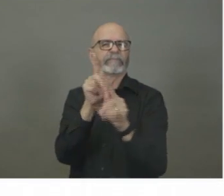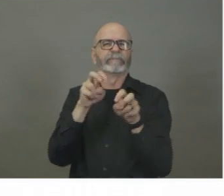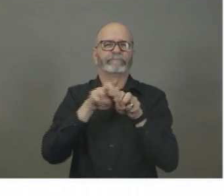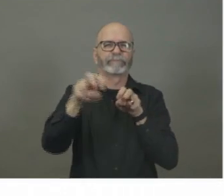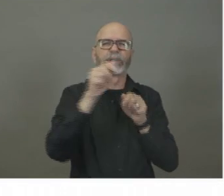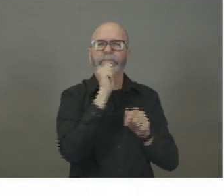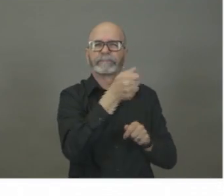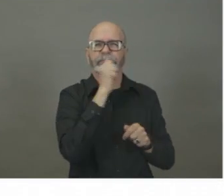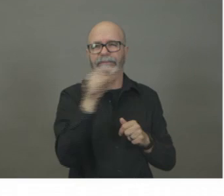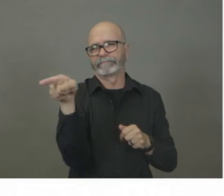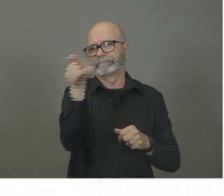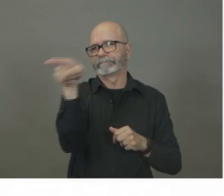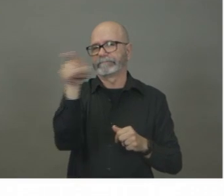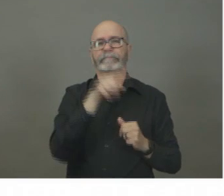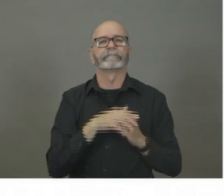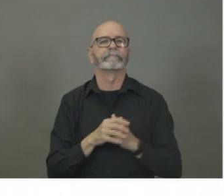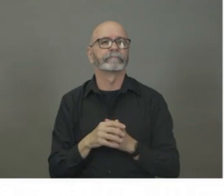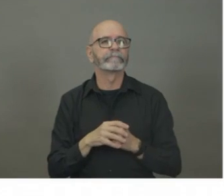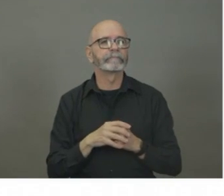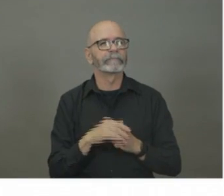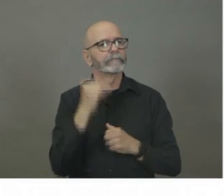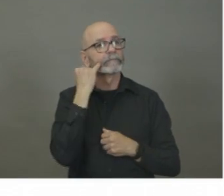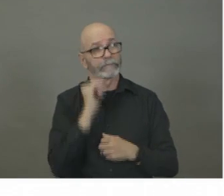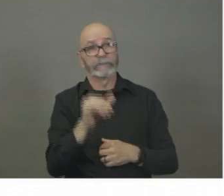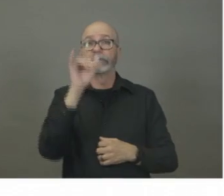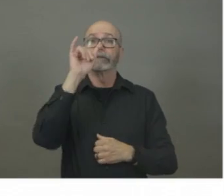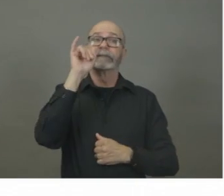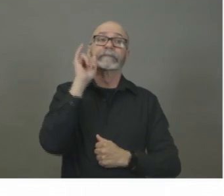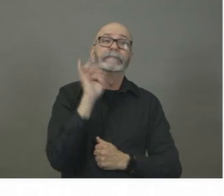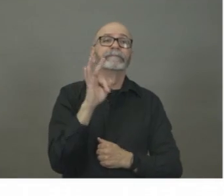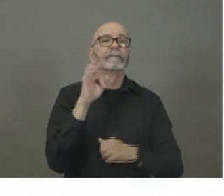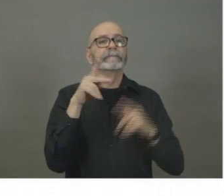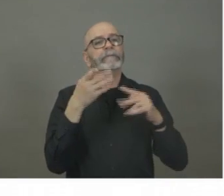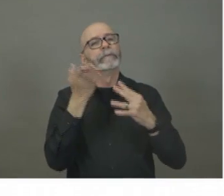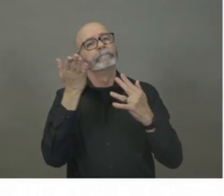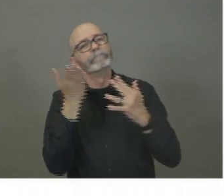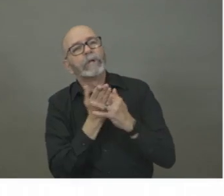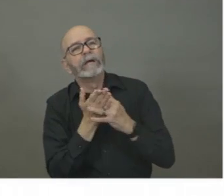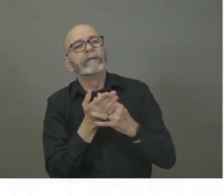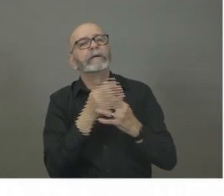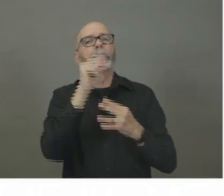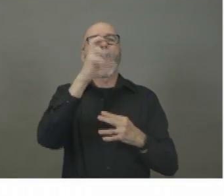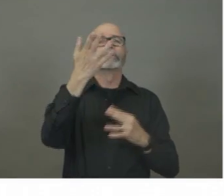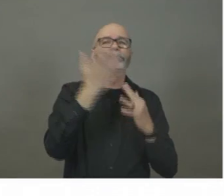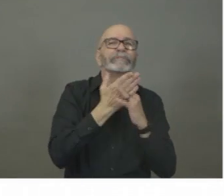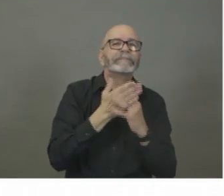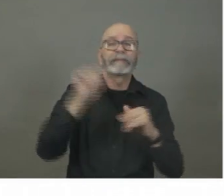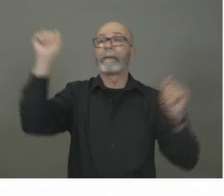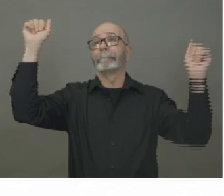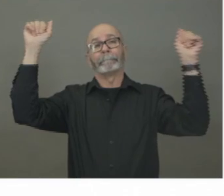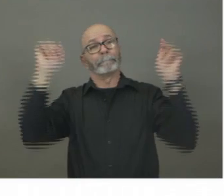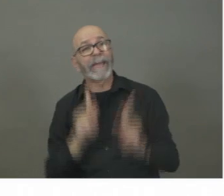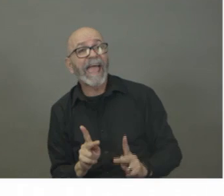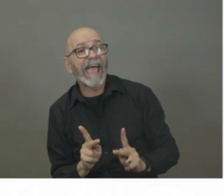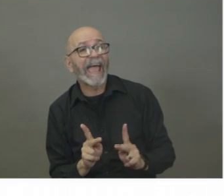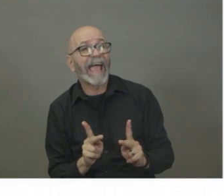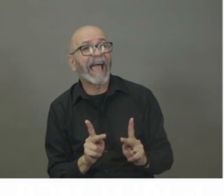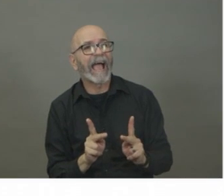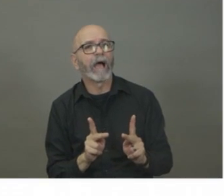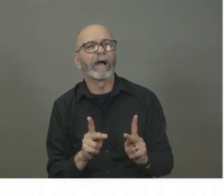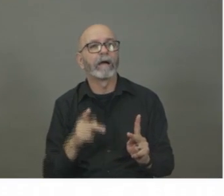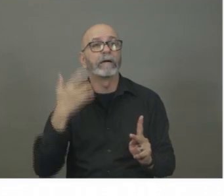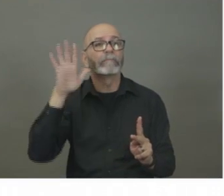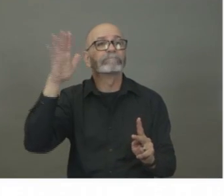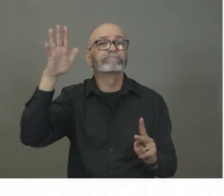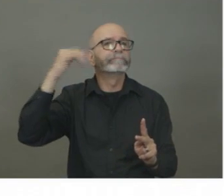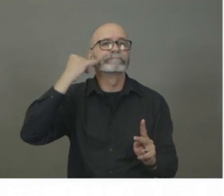schools in a week after they come back in March break? No, what it would prevent would be, uh, the school gathering and, like, in the gymnasium, whatever. When you go into